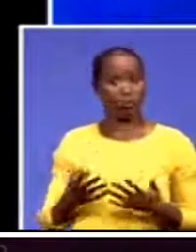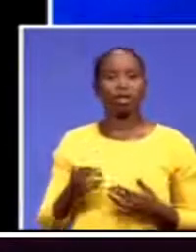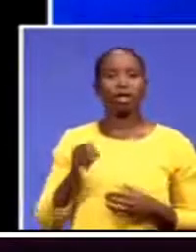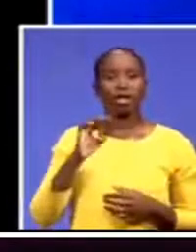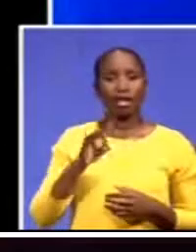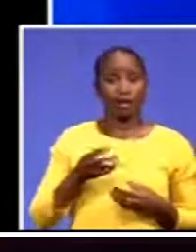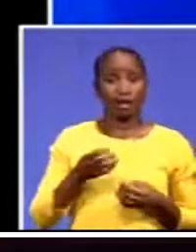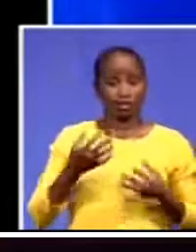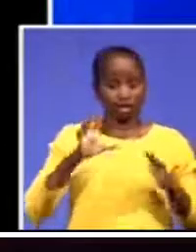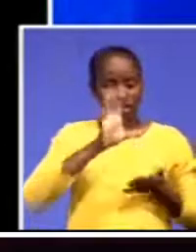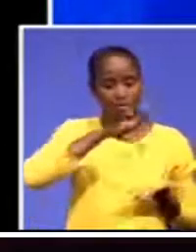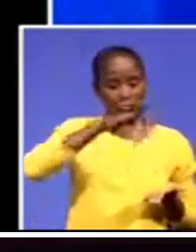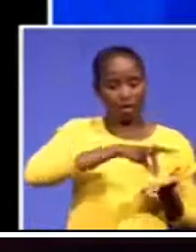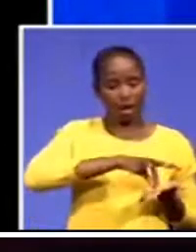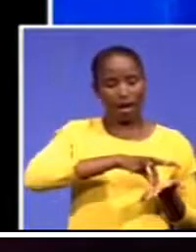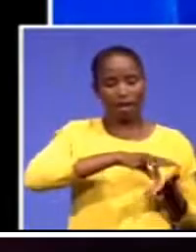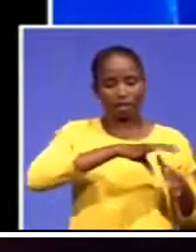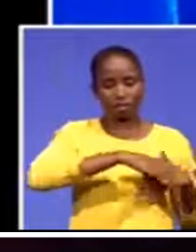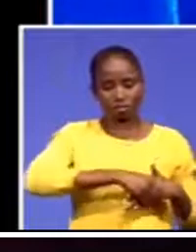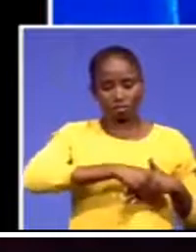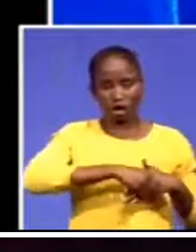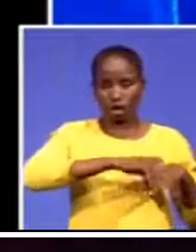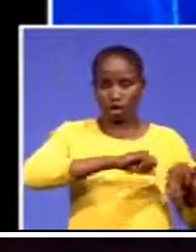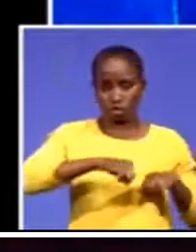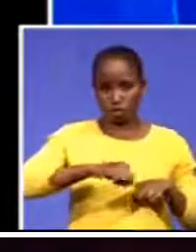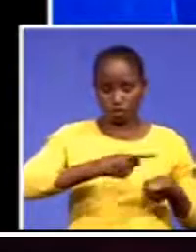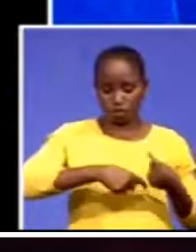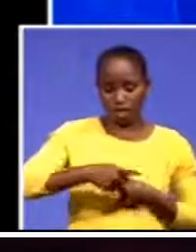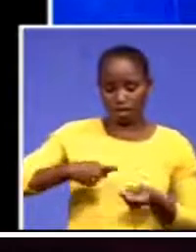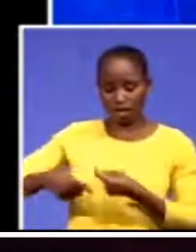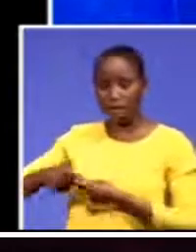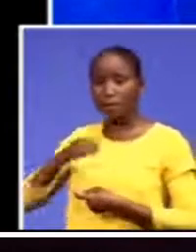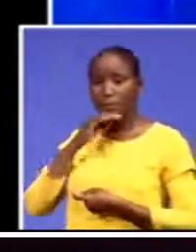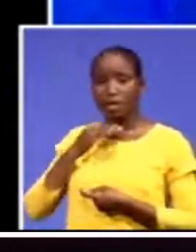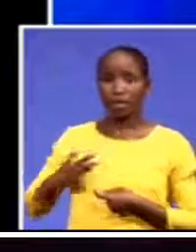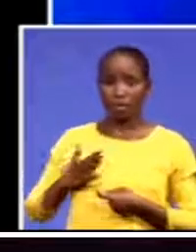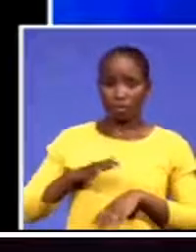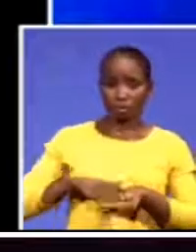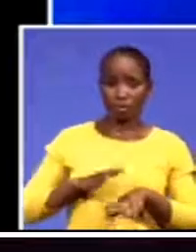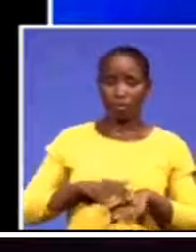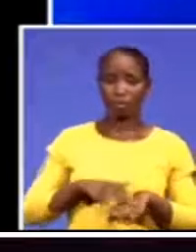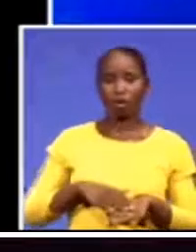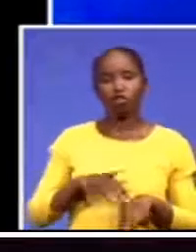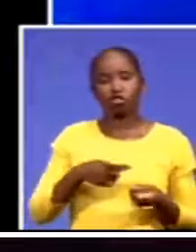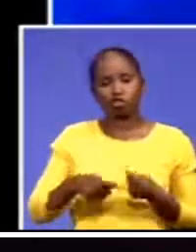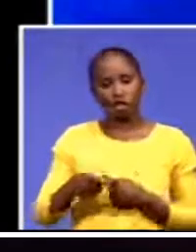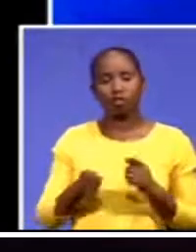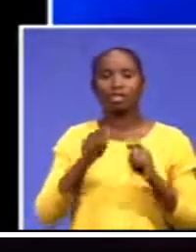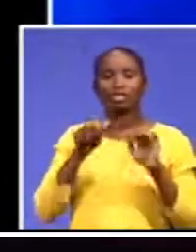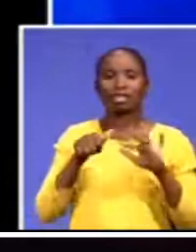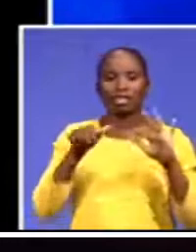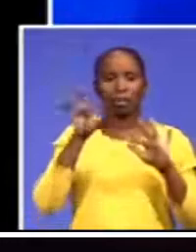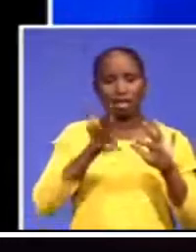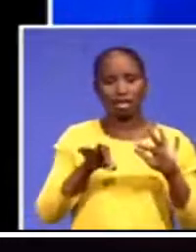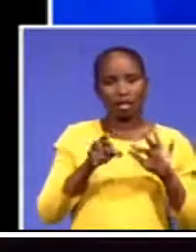is to increase the volume of trade to the current 16% to at least 40% Desiree. Because we